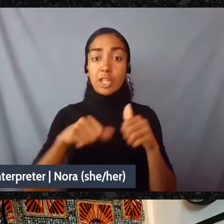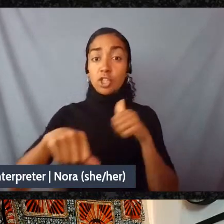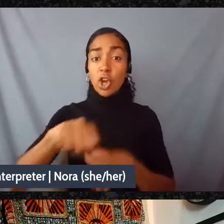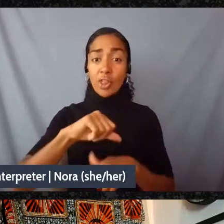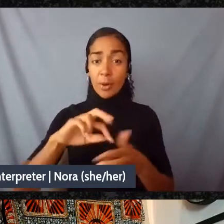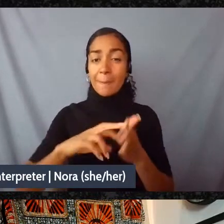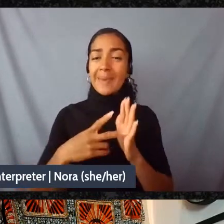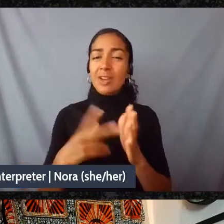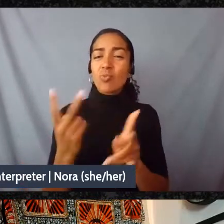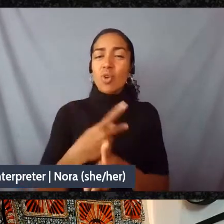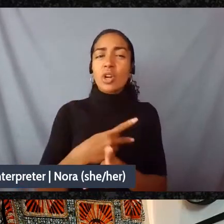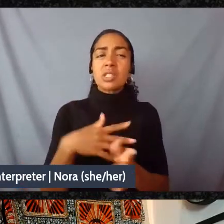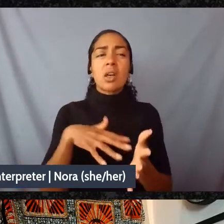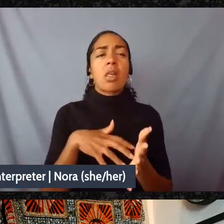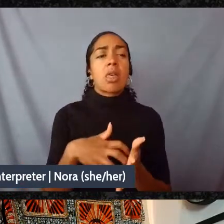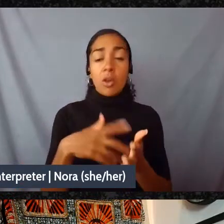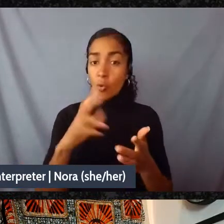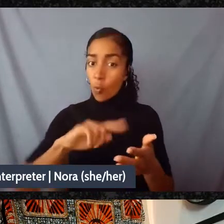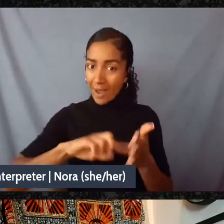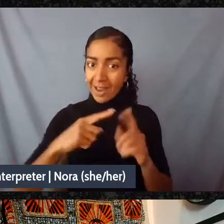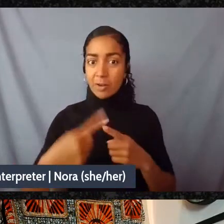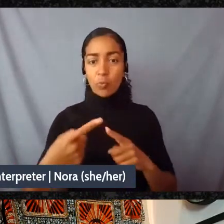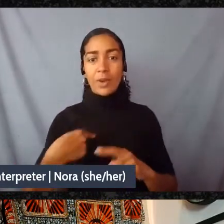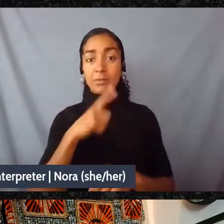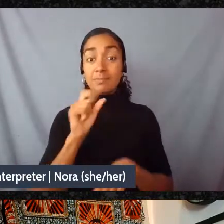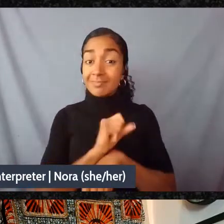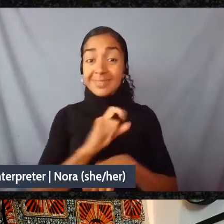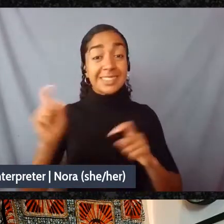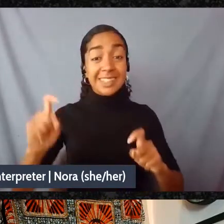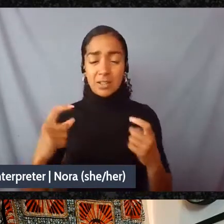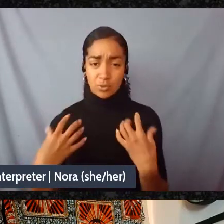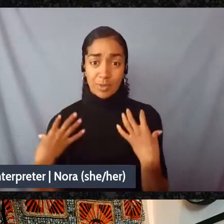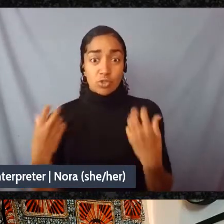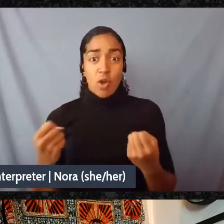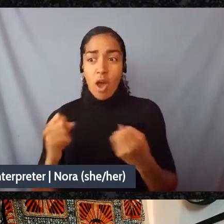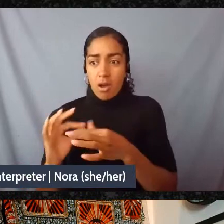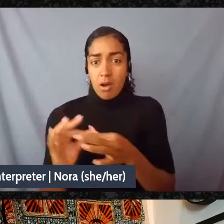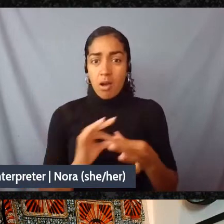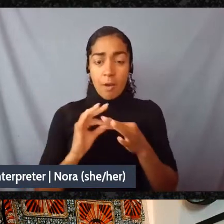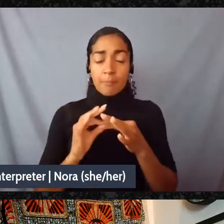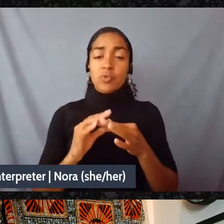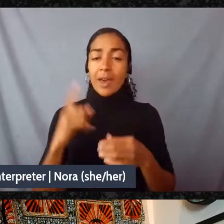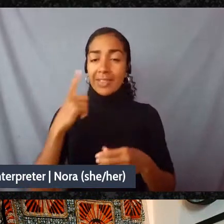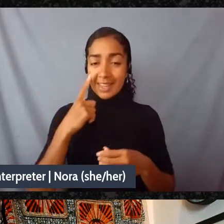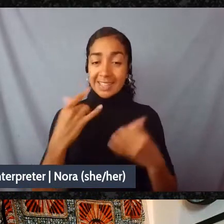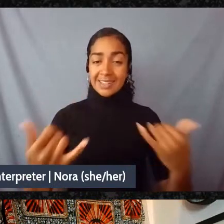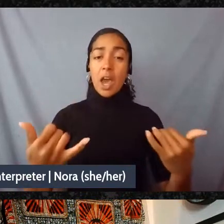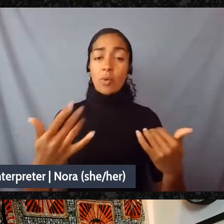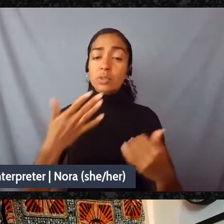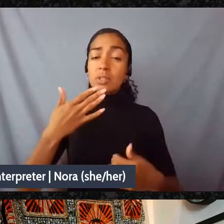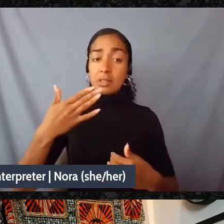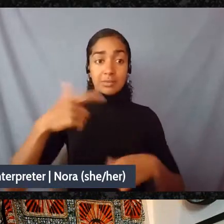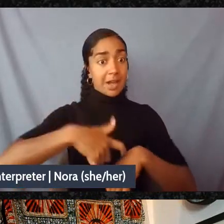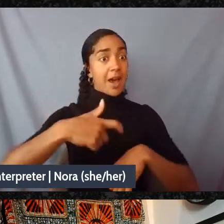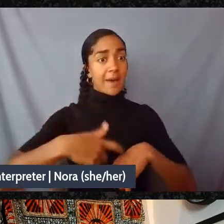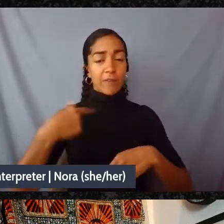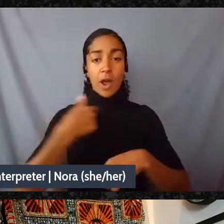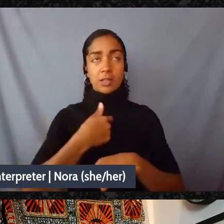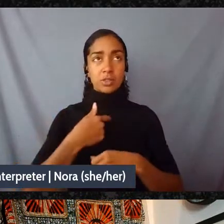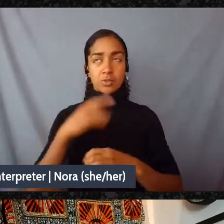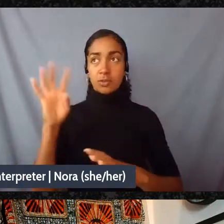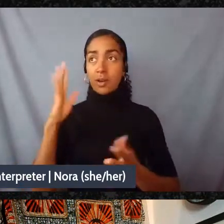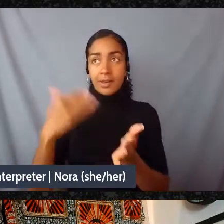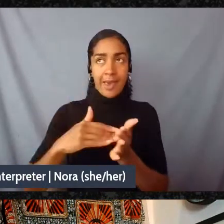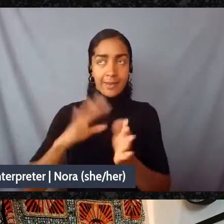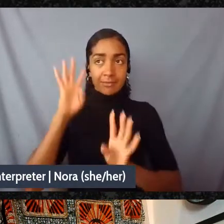So I think it is that time to reimagine everything like Grace Lee Boggs said that includes how are we, how are